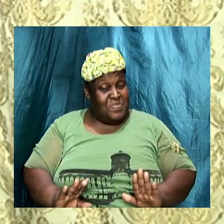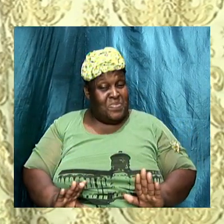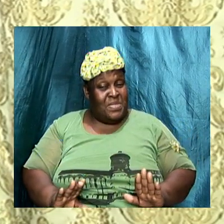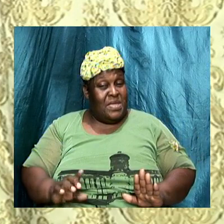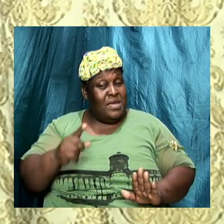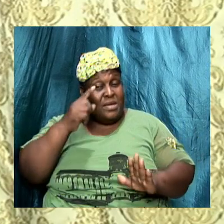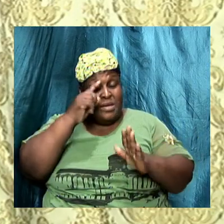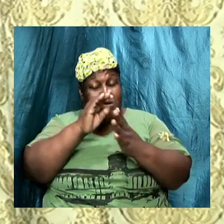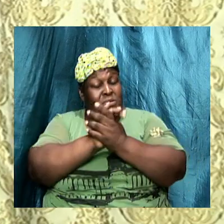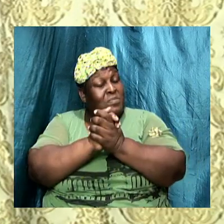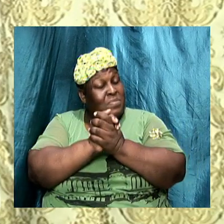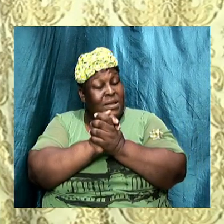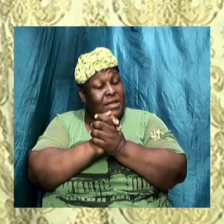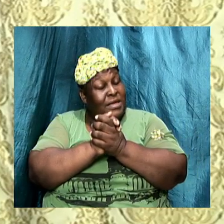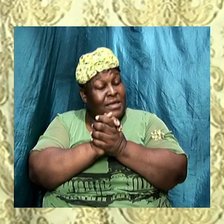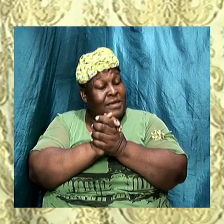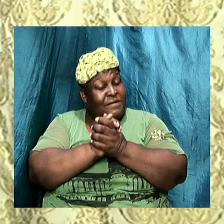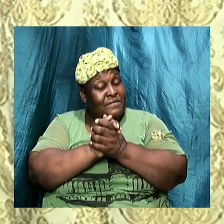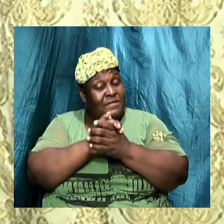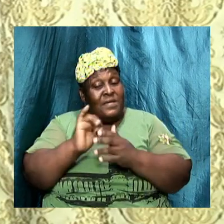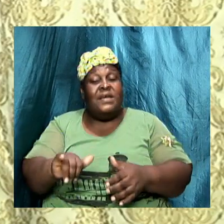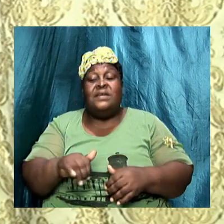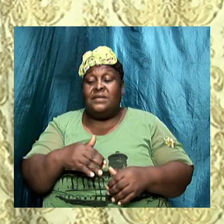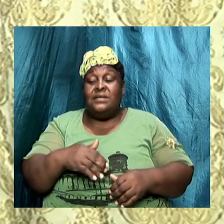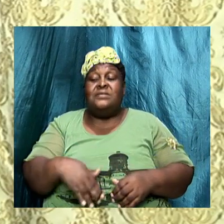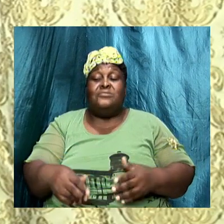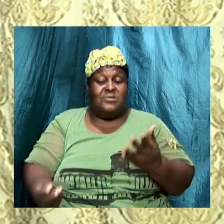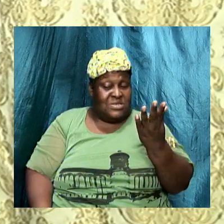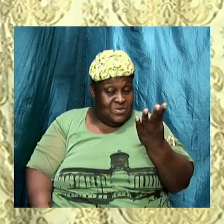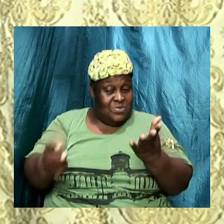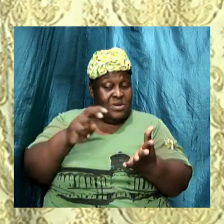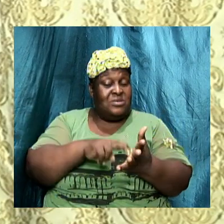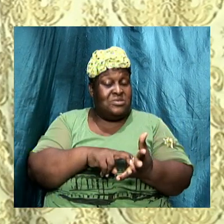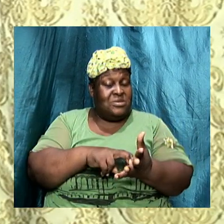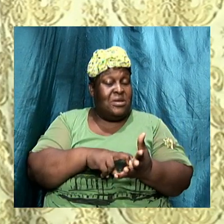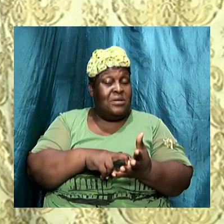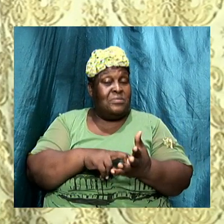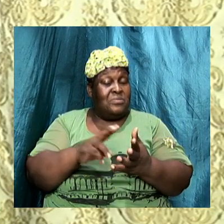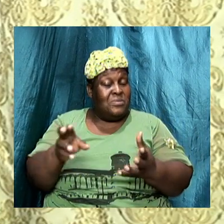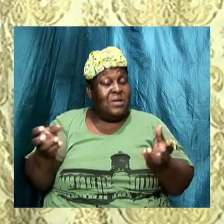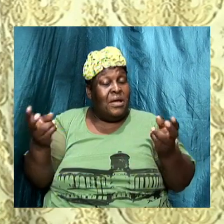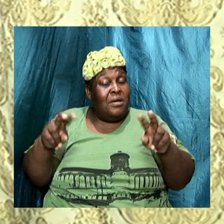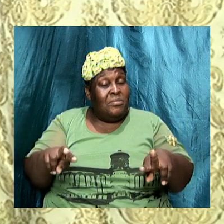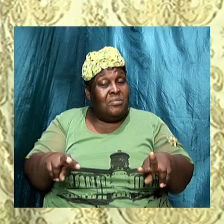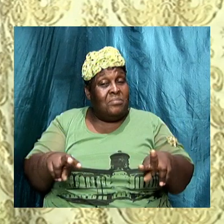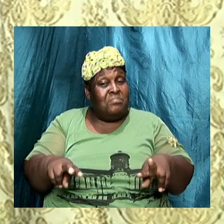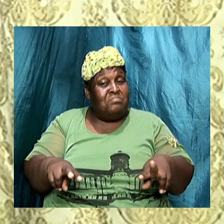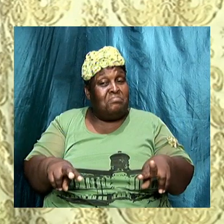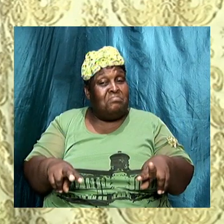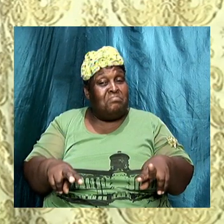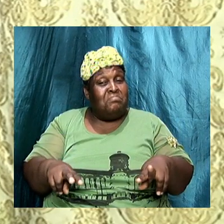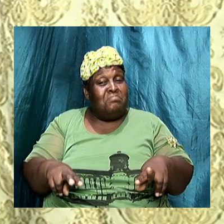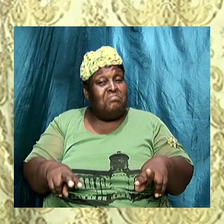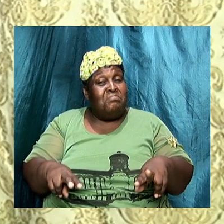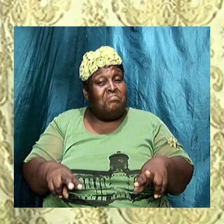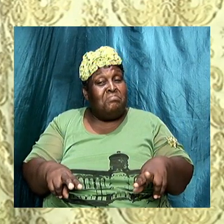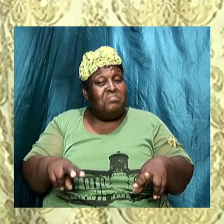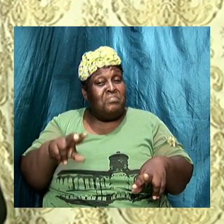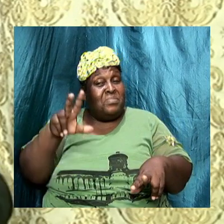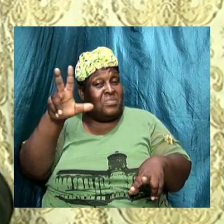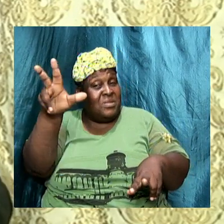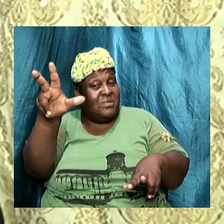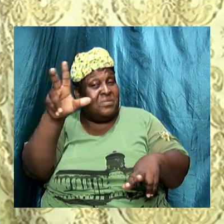could happen they took Jesus claim that he would rise again three days